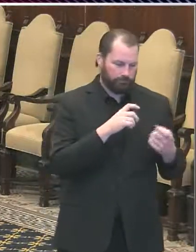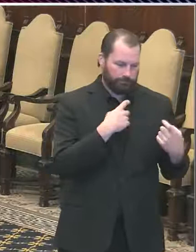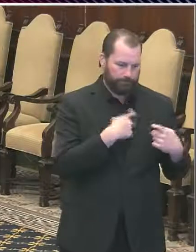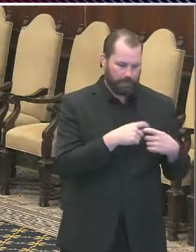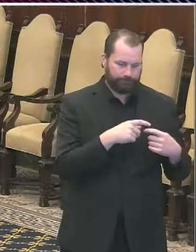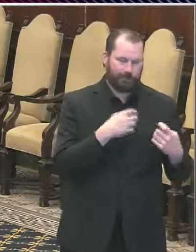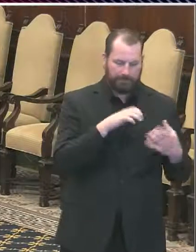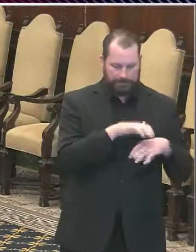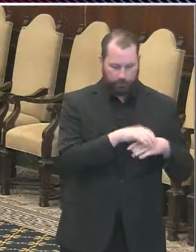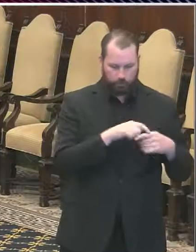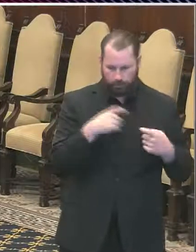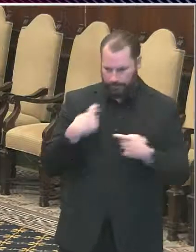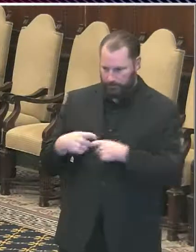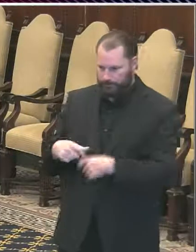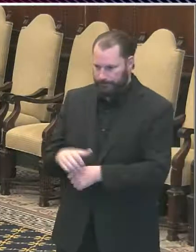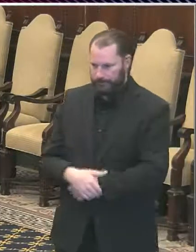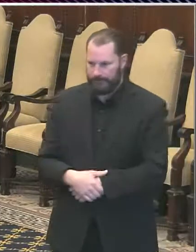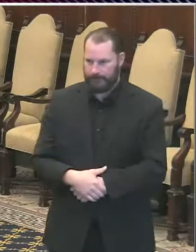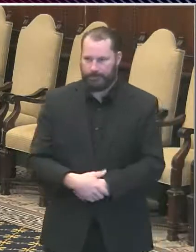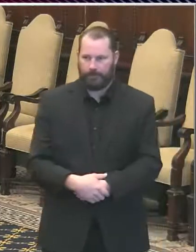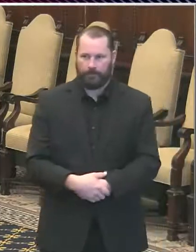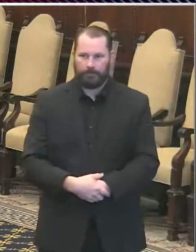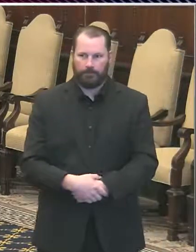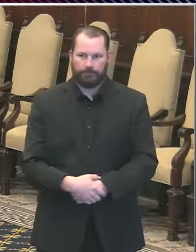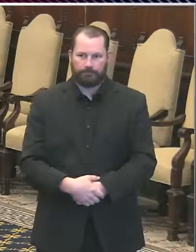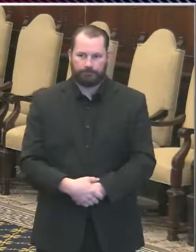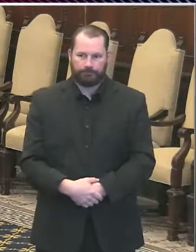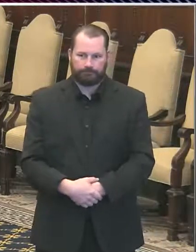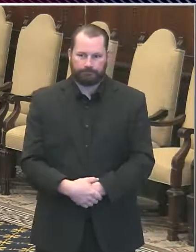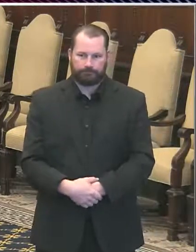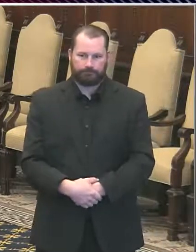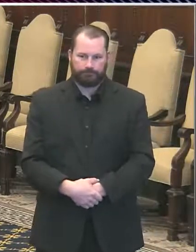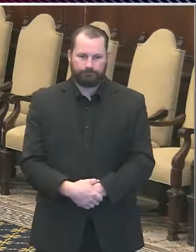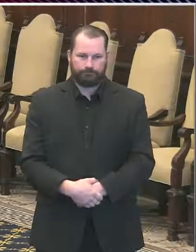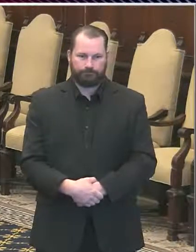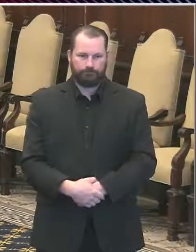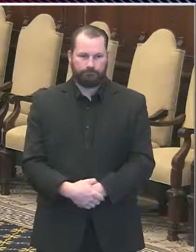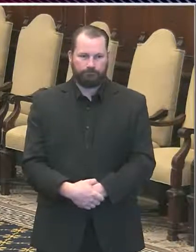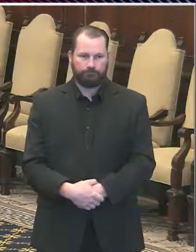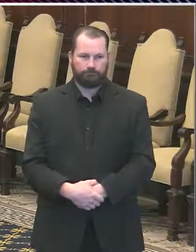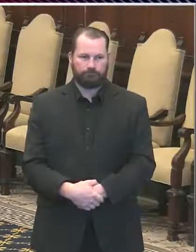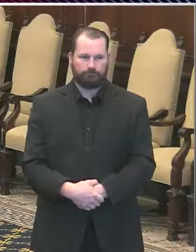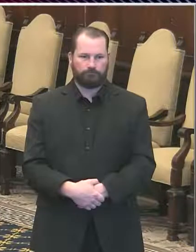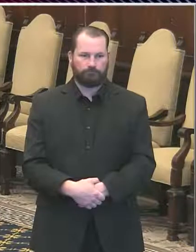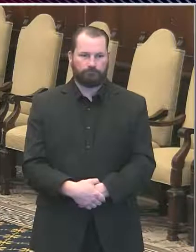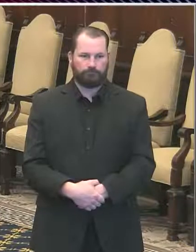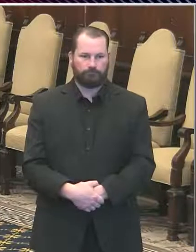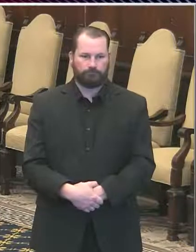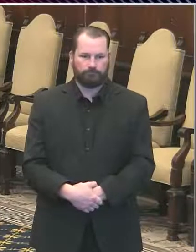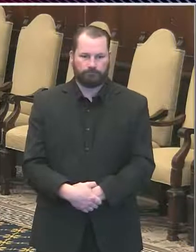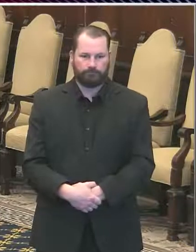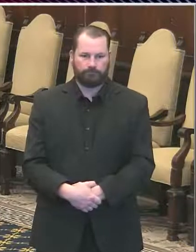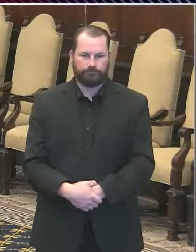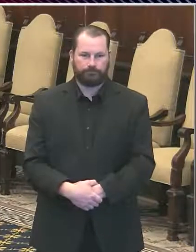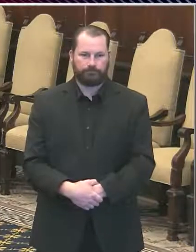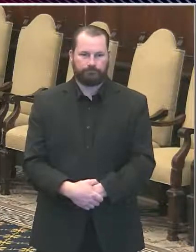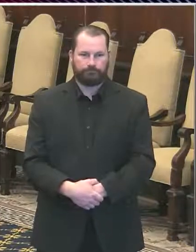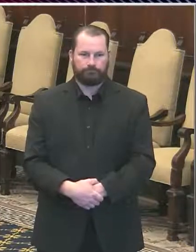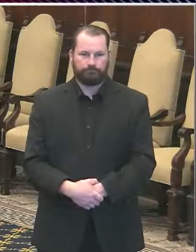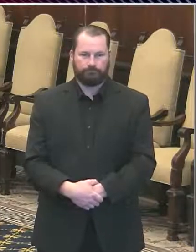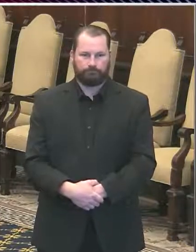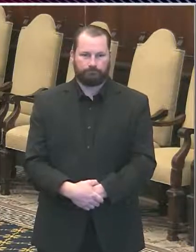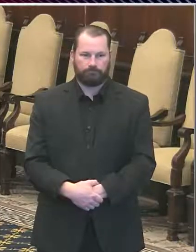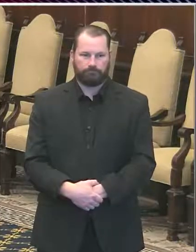lot of who are not using mascarillas, they will be congregated in groups, and it will be with that one single person that is infected so that they can transmit this